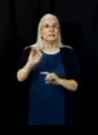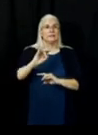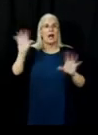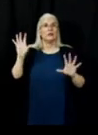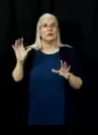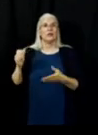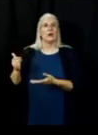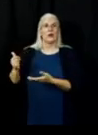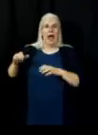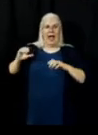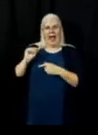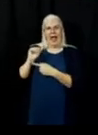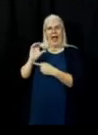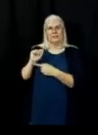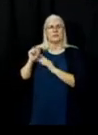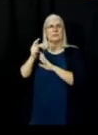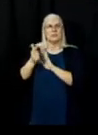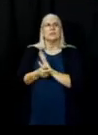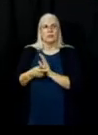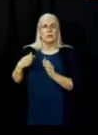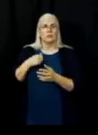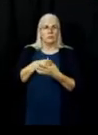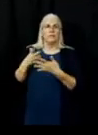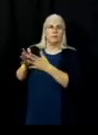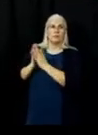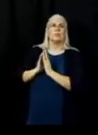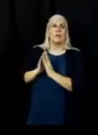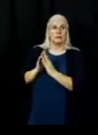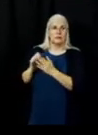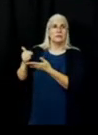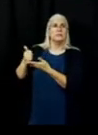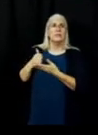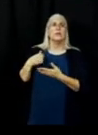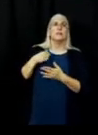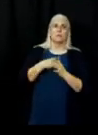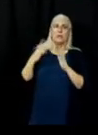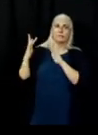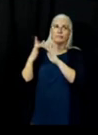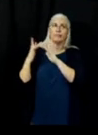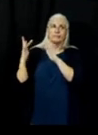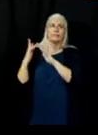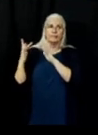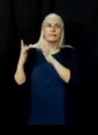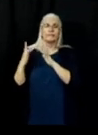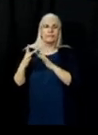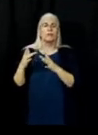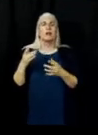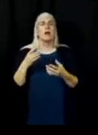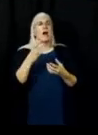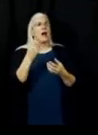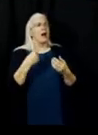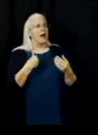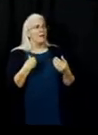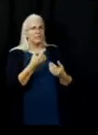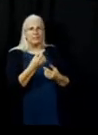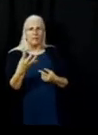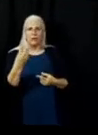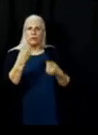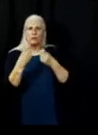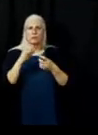So I've been contacted numerous times today about repopulation to the areas that have been evacuated within the county.